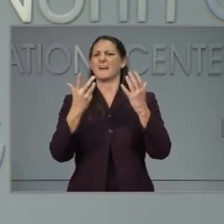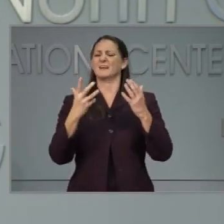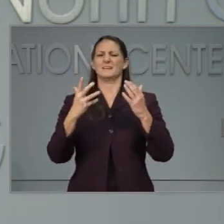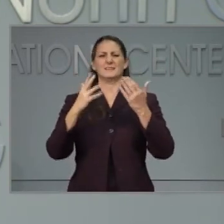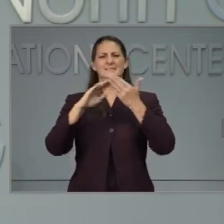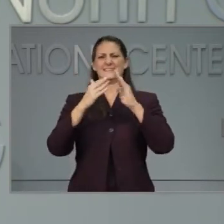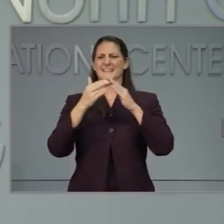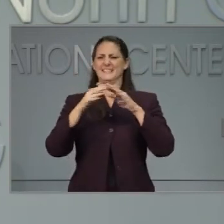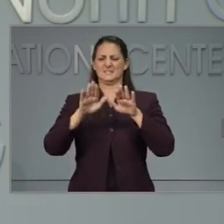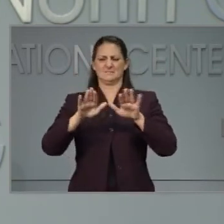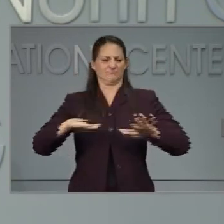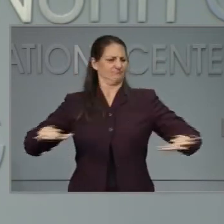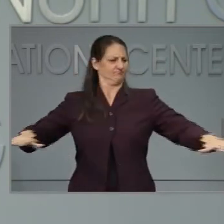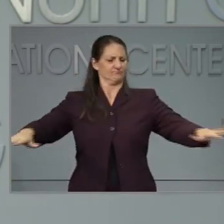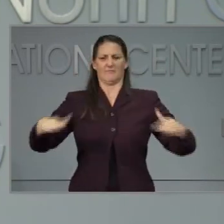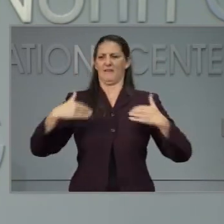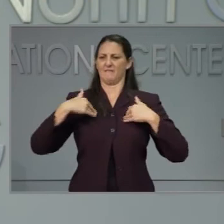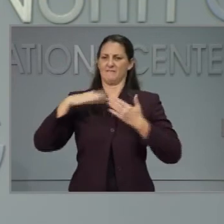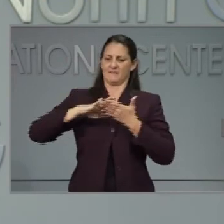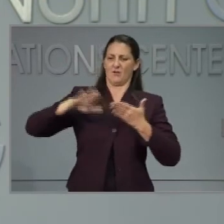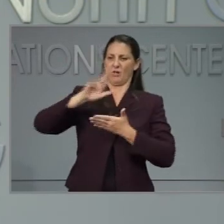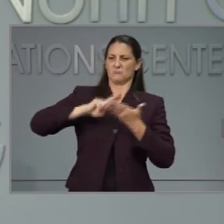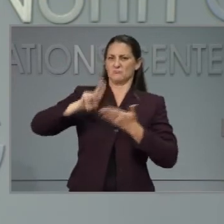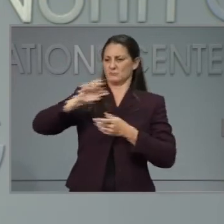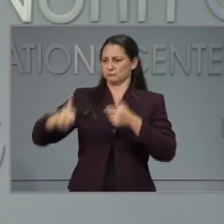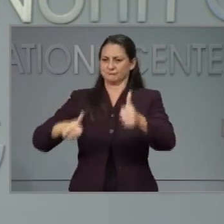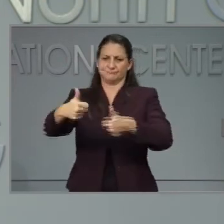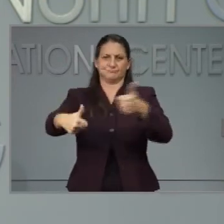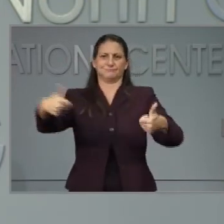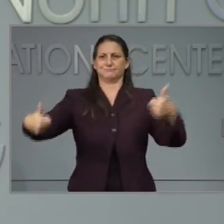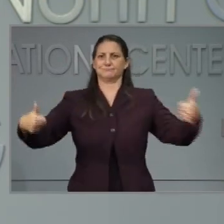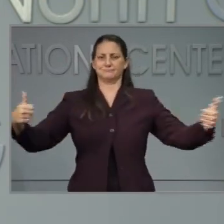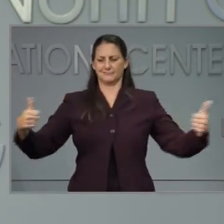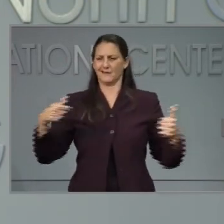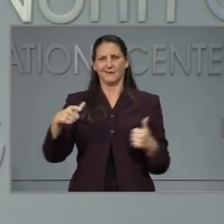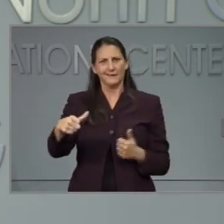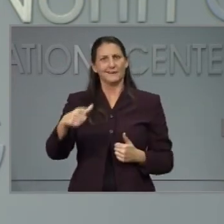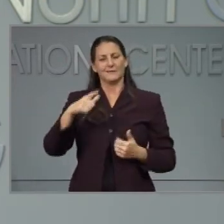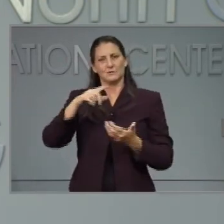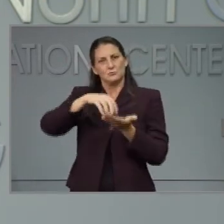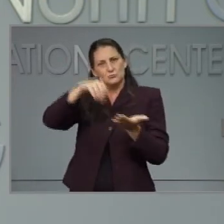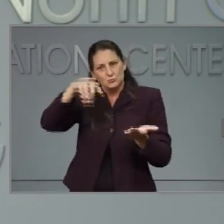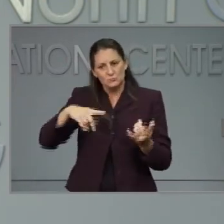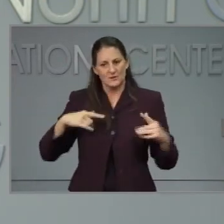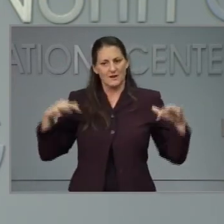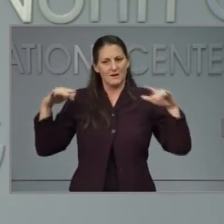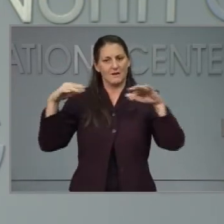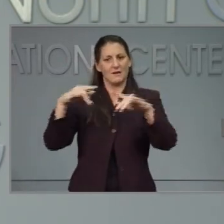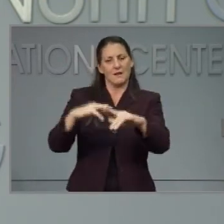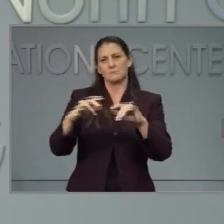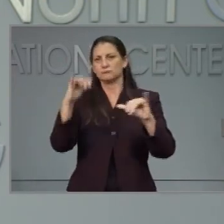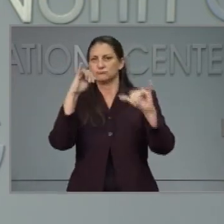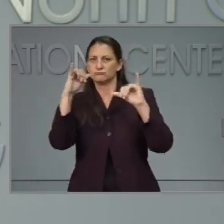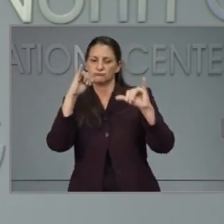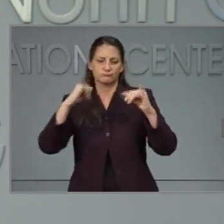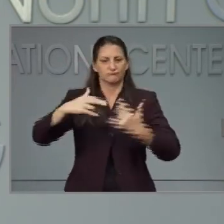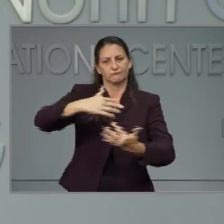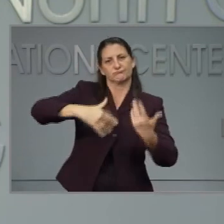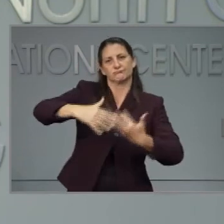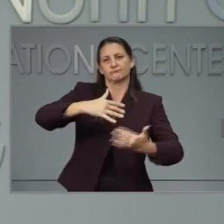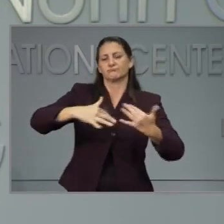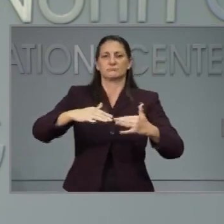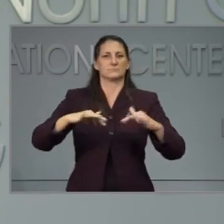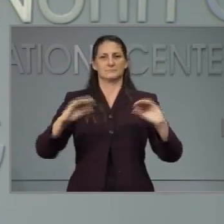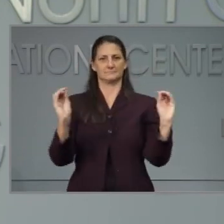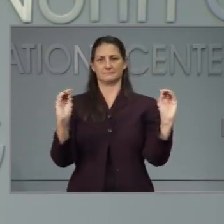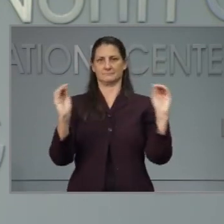in party buses where they drink alcohol in close proximity without masks. Is this legal under the state's current executive orders? And if so, why?